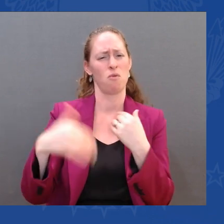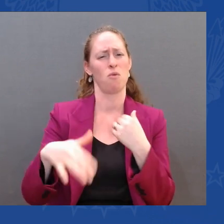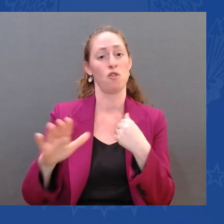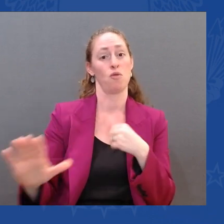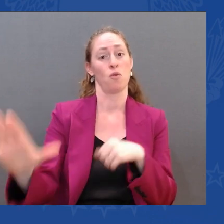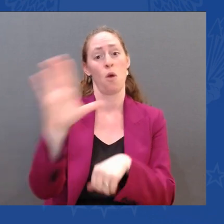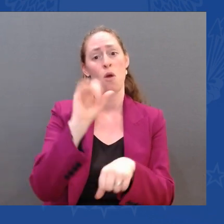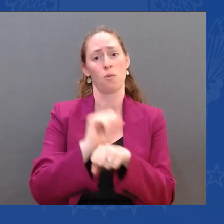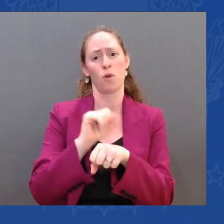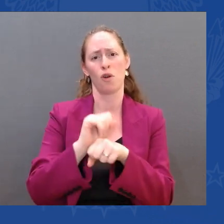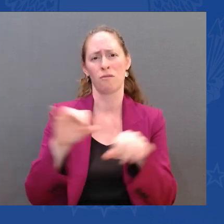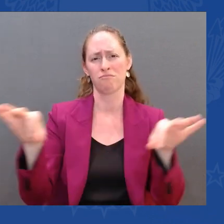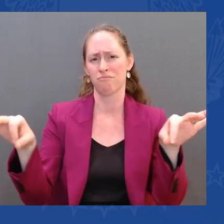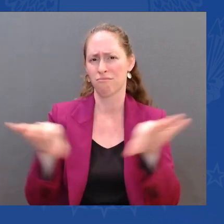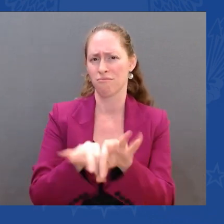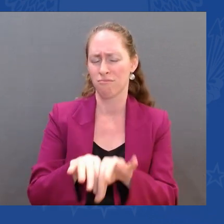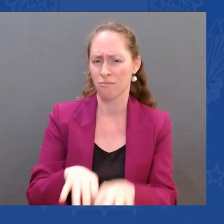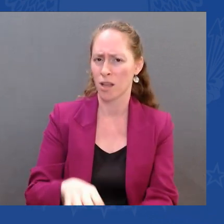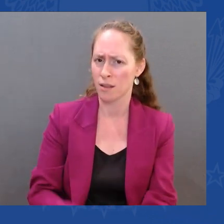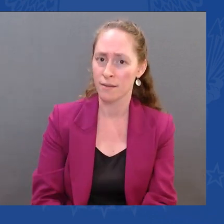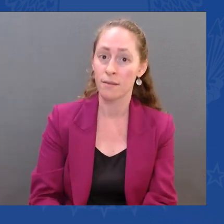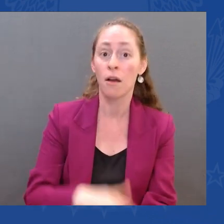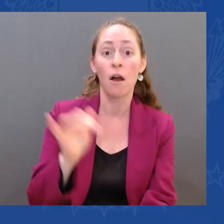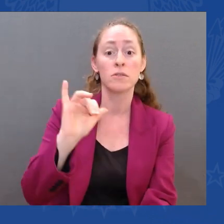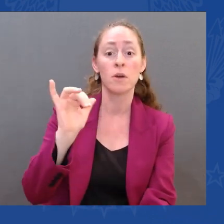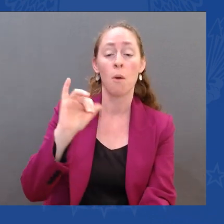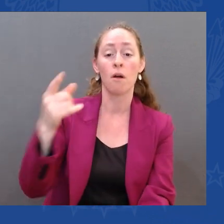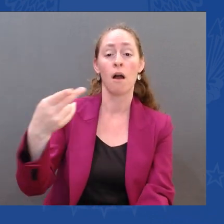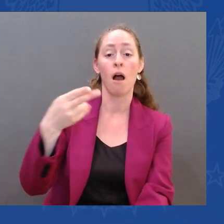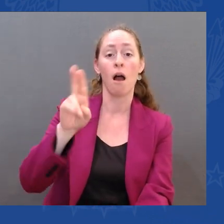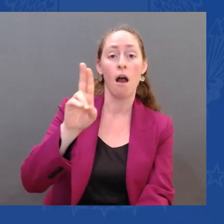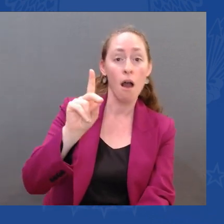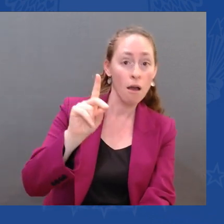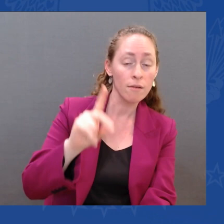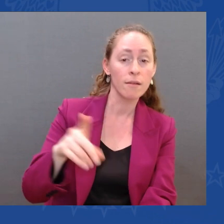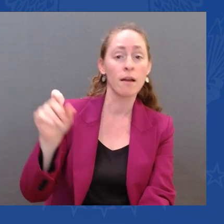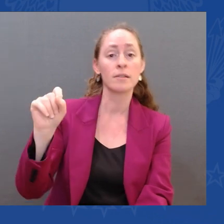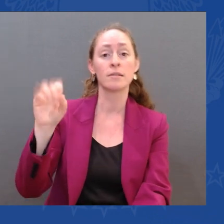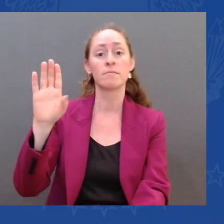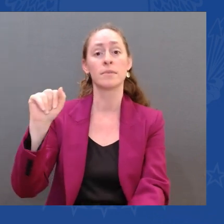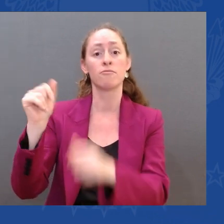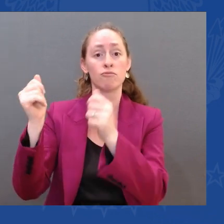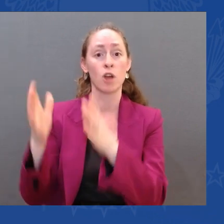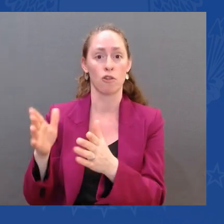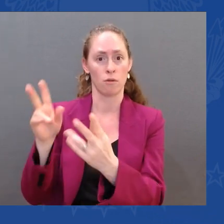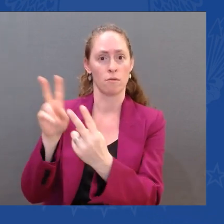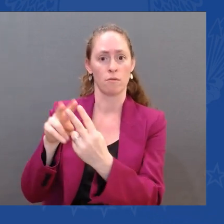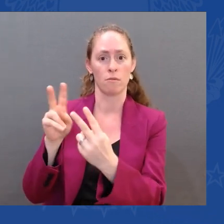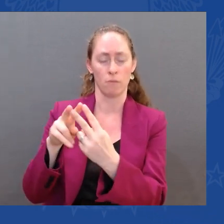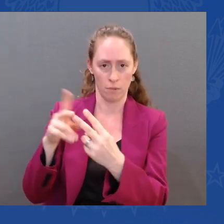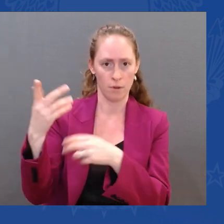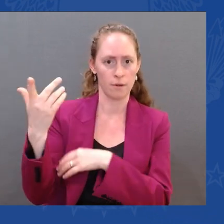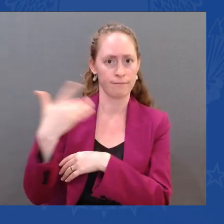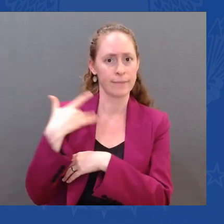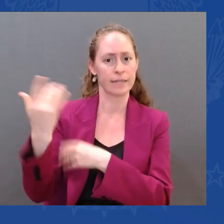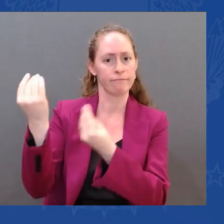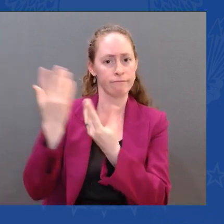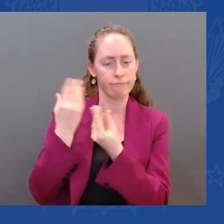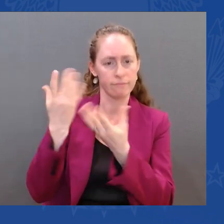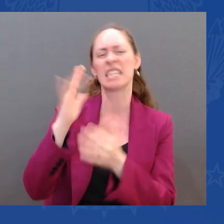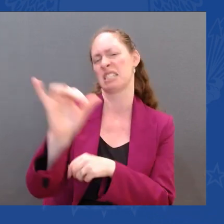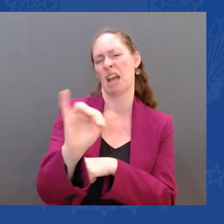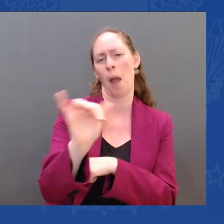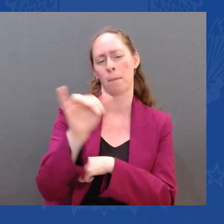Administrator, Elisabeth Guzman, is — briefing me today along with FEMA and — and